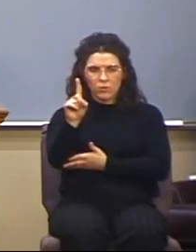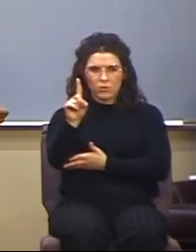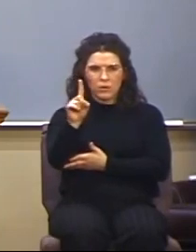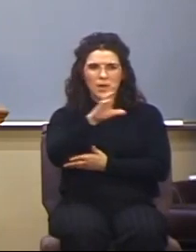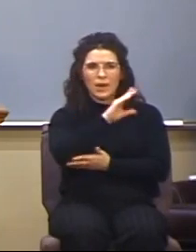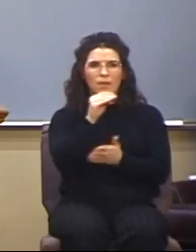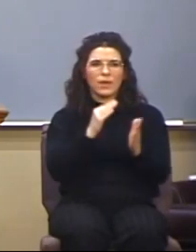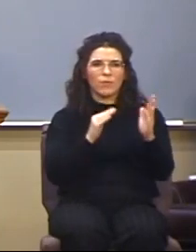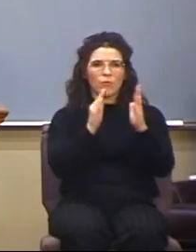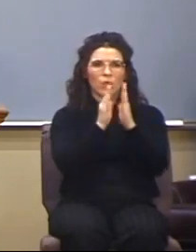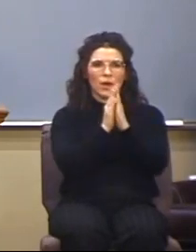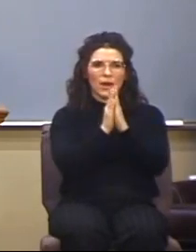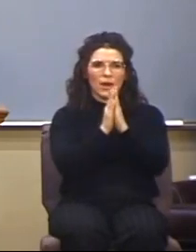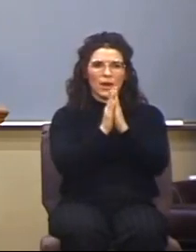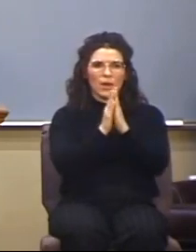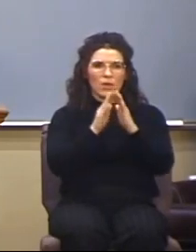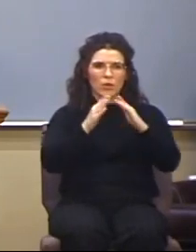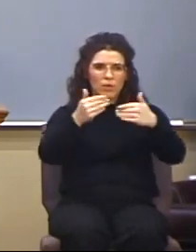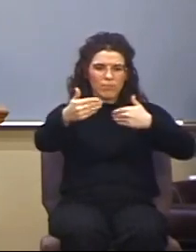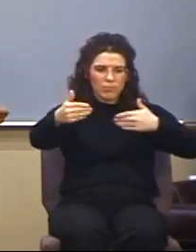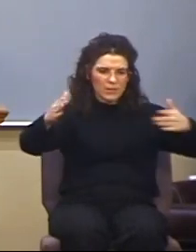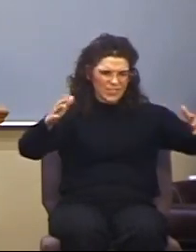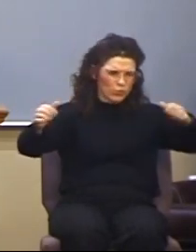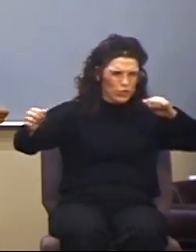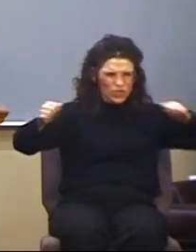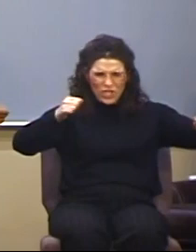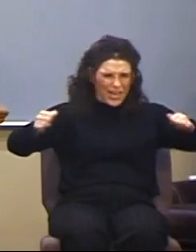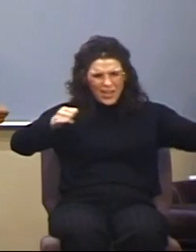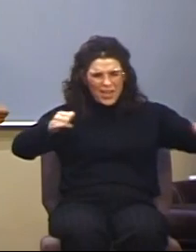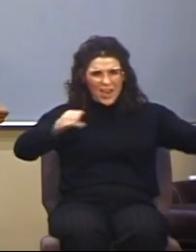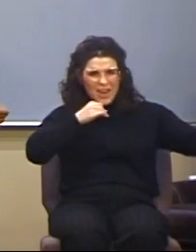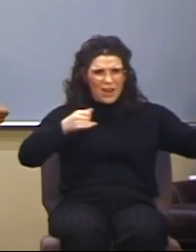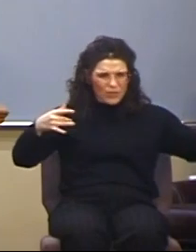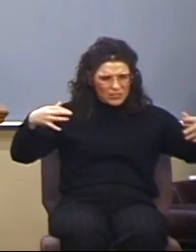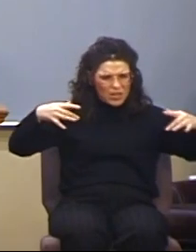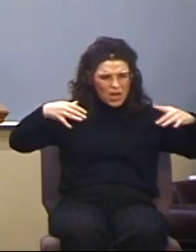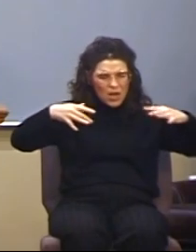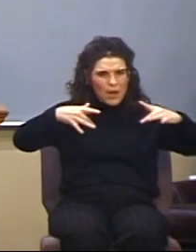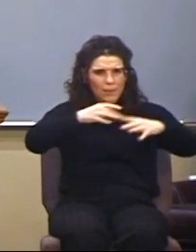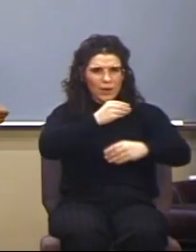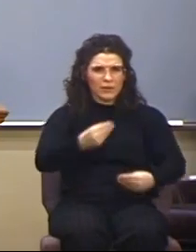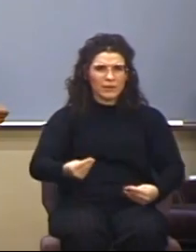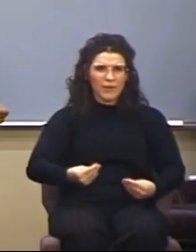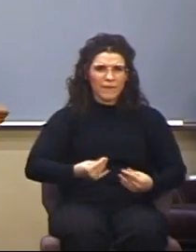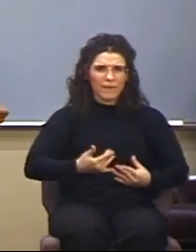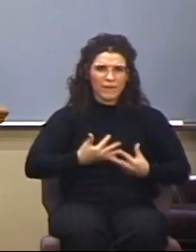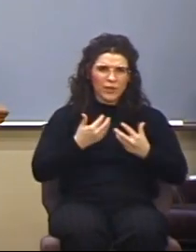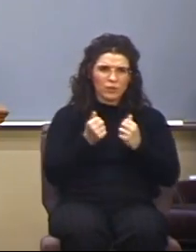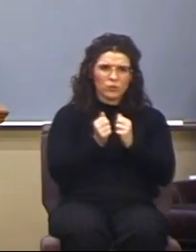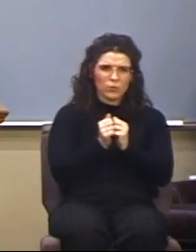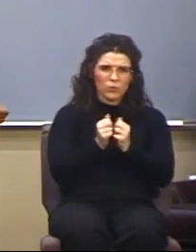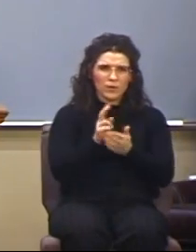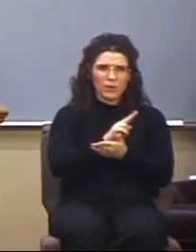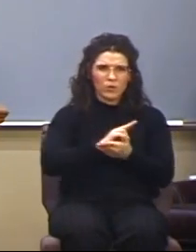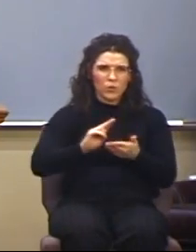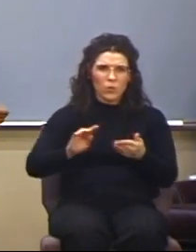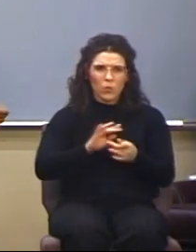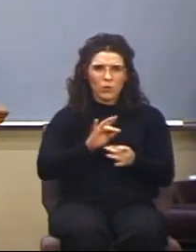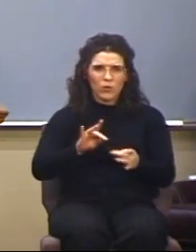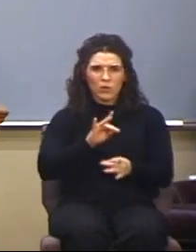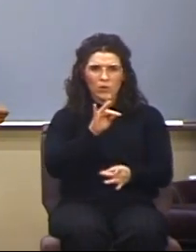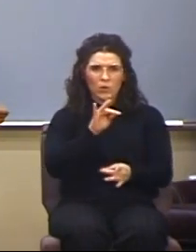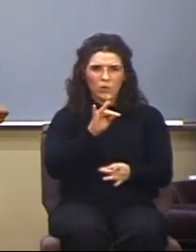was shaken, where they were assembled together, and they were all filled with the Holy Ghost.